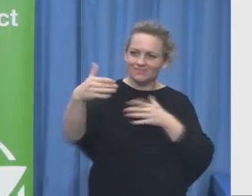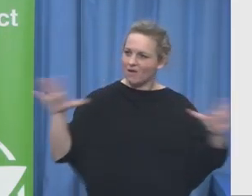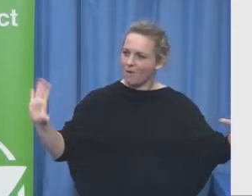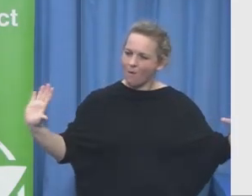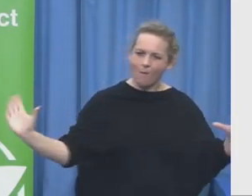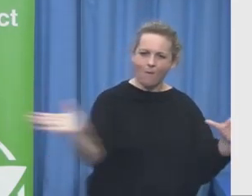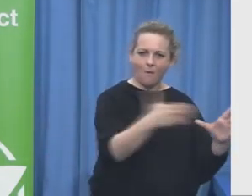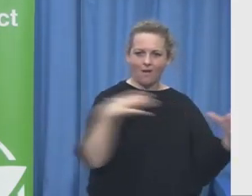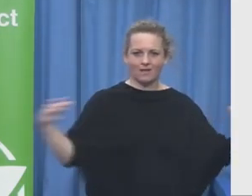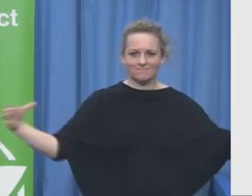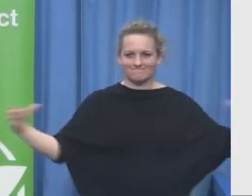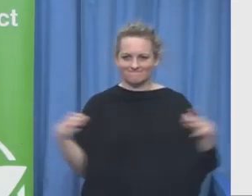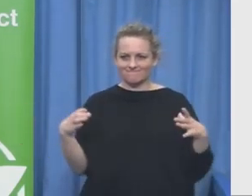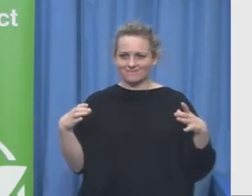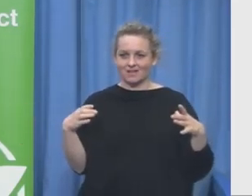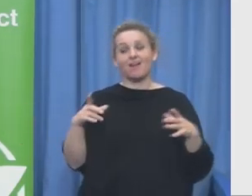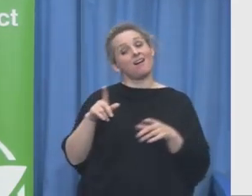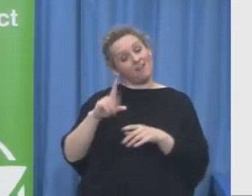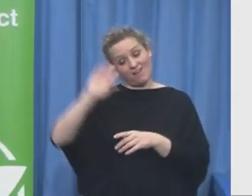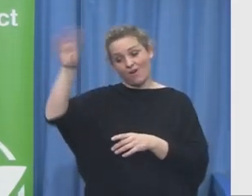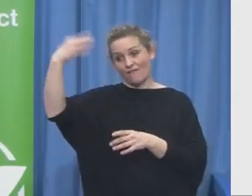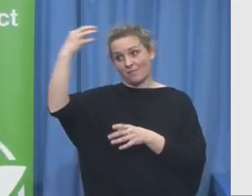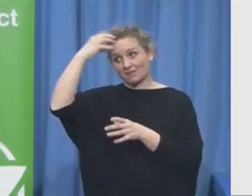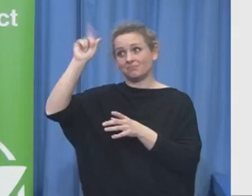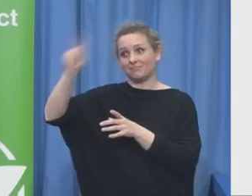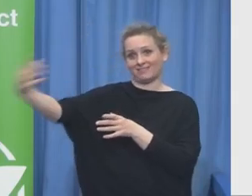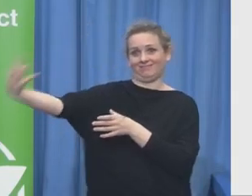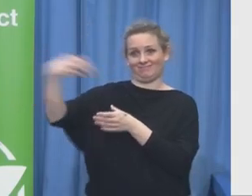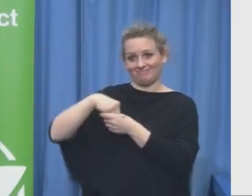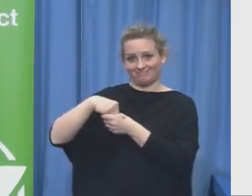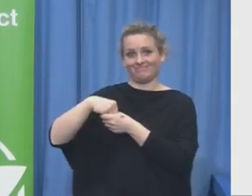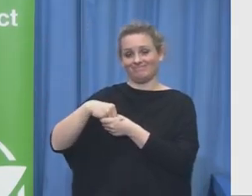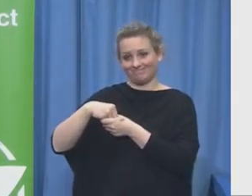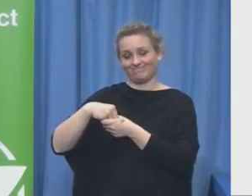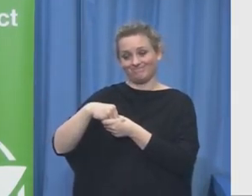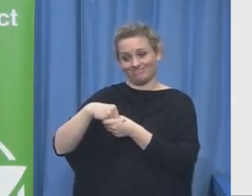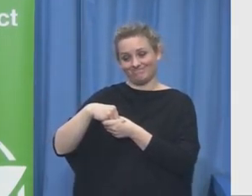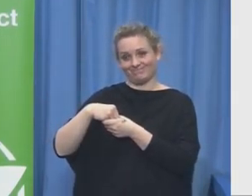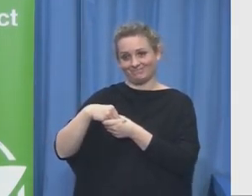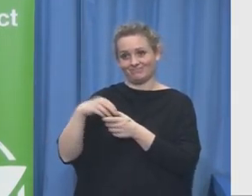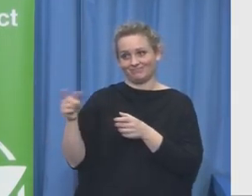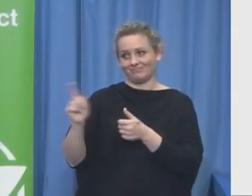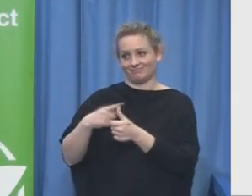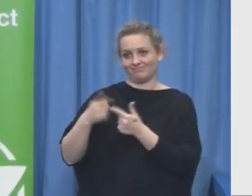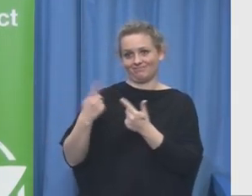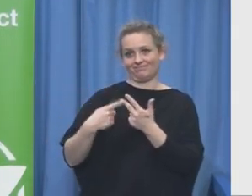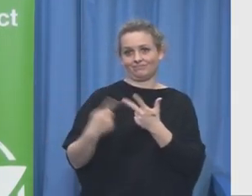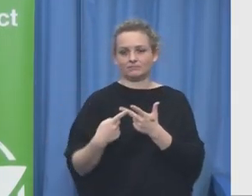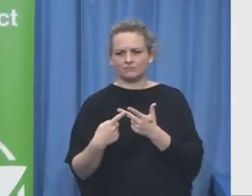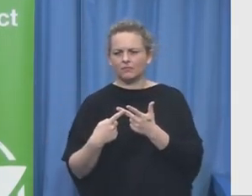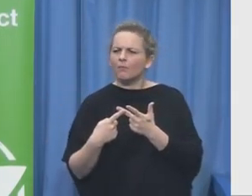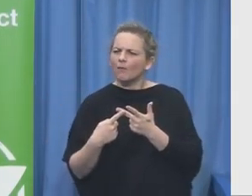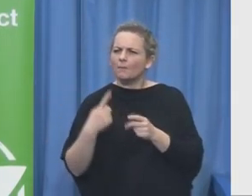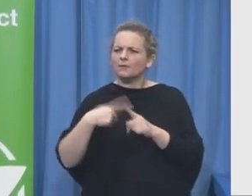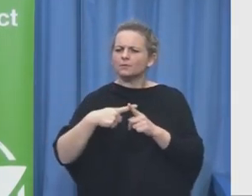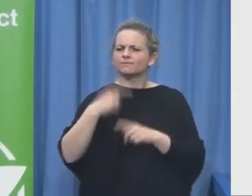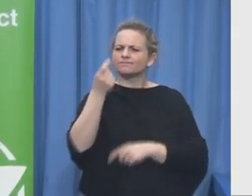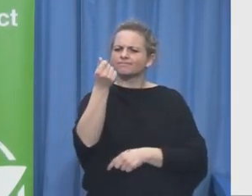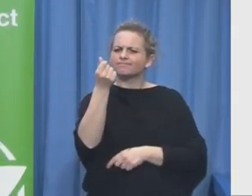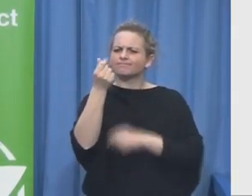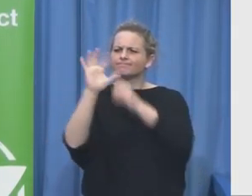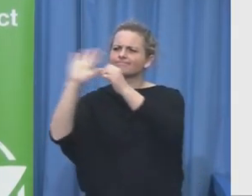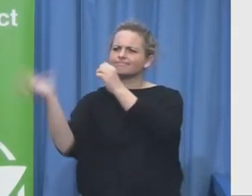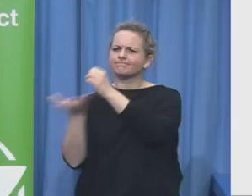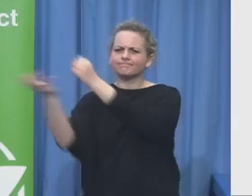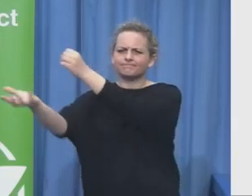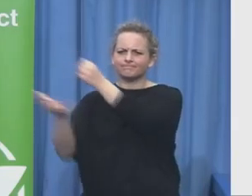it. So if you ask a foundation what's your I hope that this will be the answer for most foundations what's your dream is